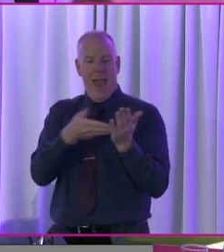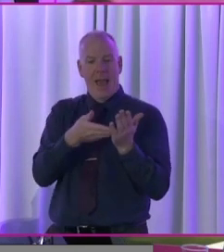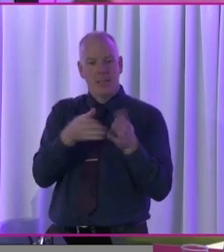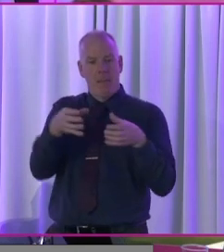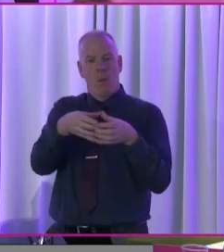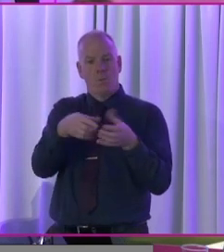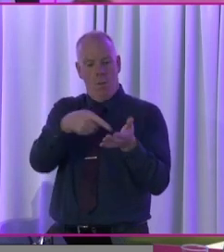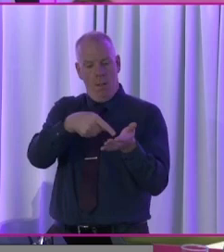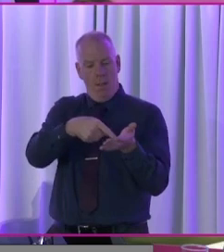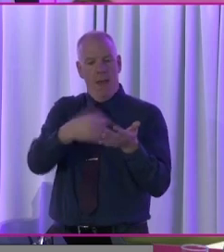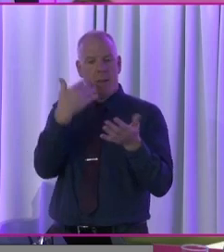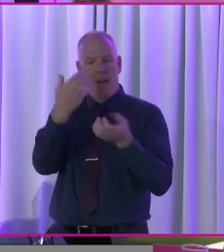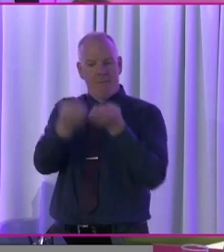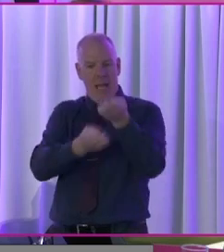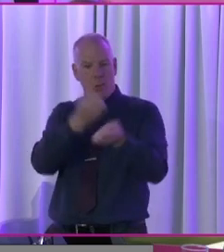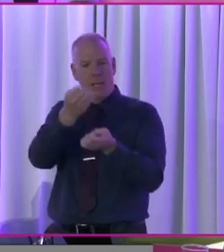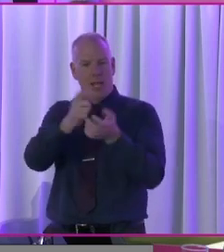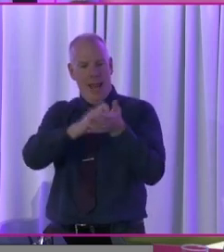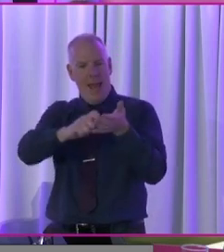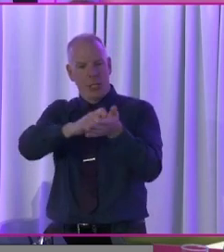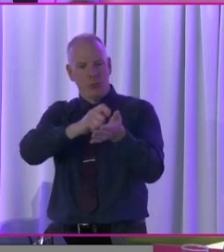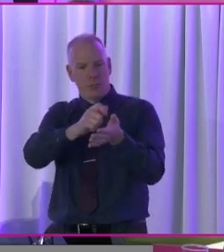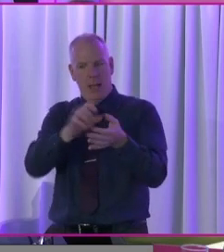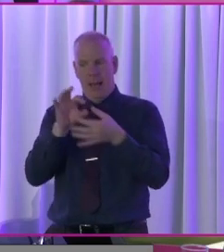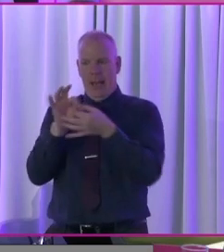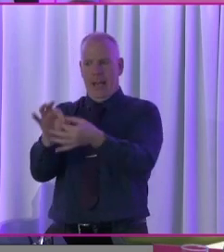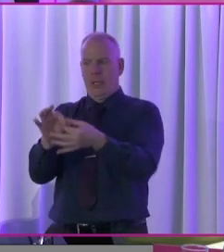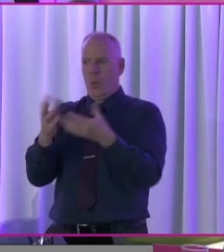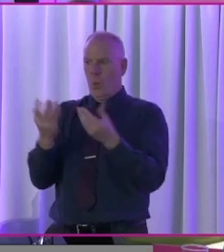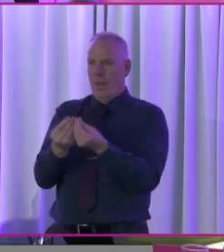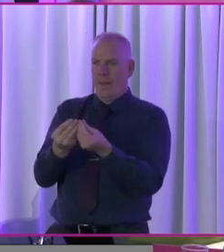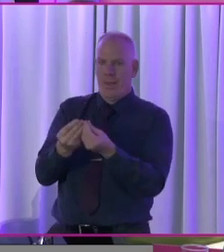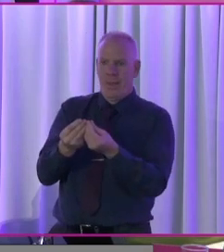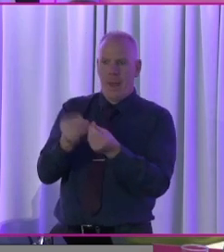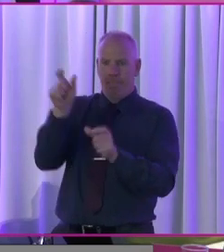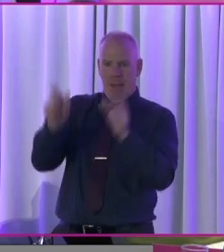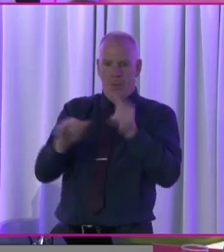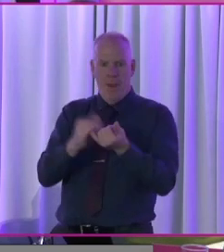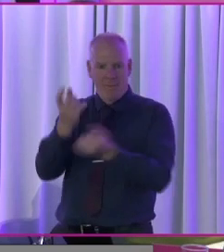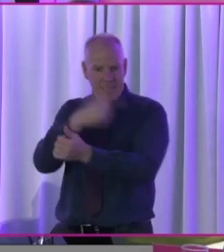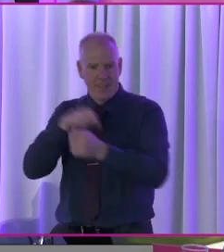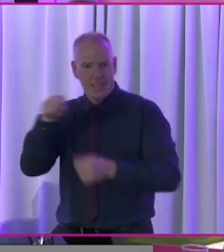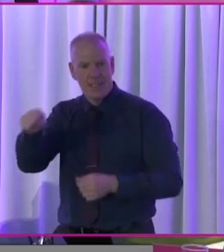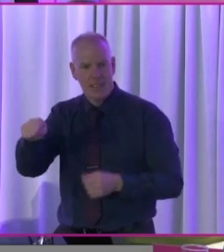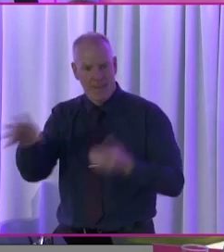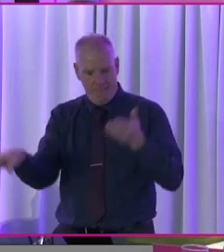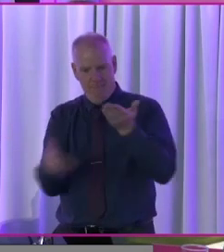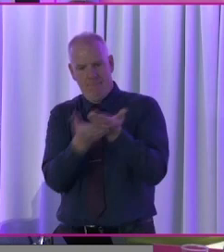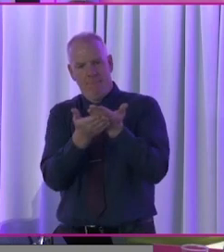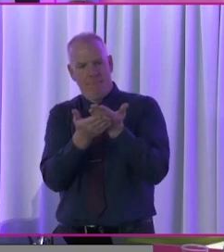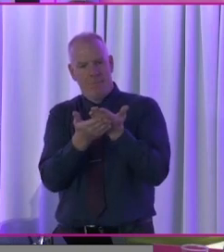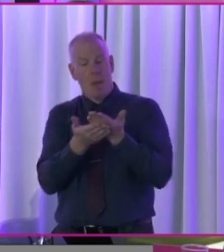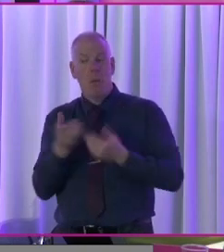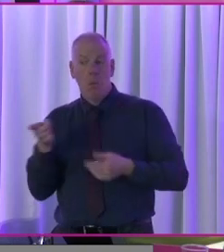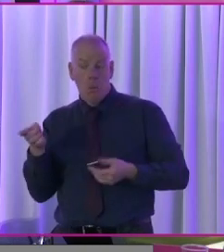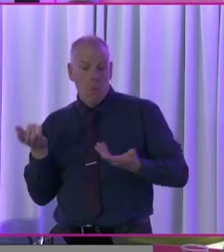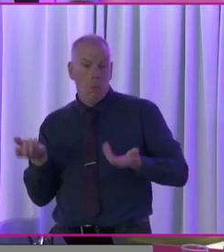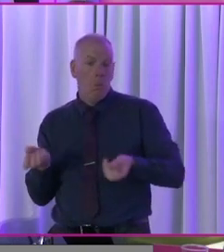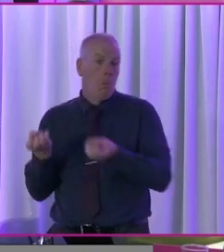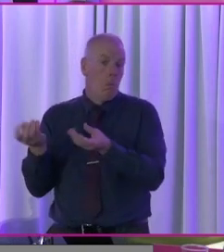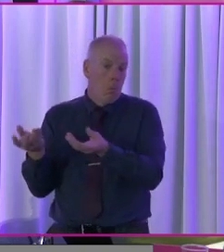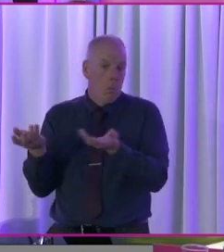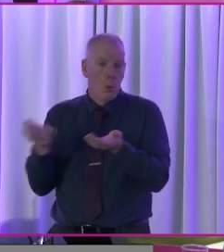module on evaluating elections in relation, in relation to persons with disabilities. Uh, so it might be something that